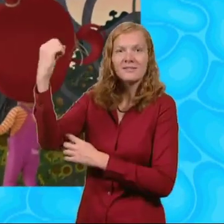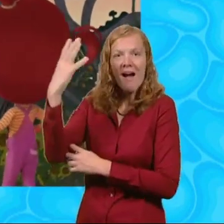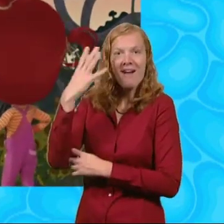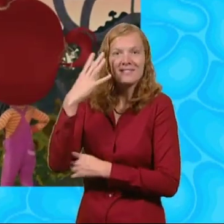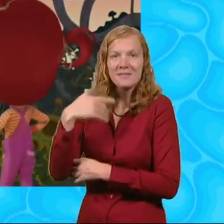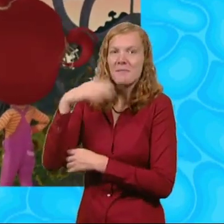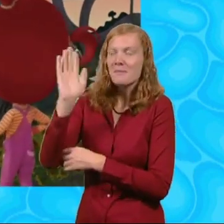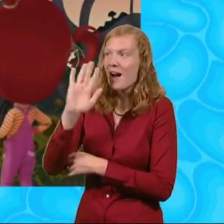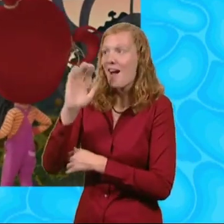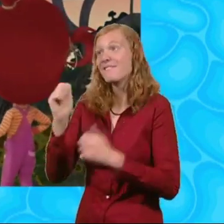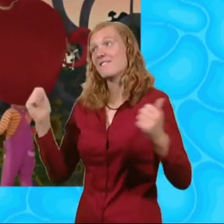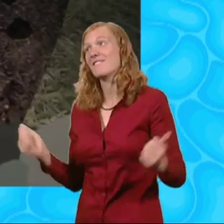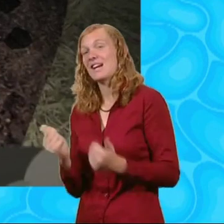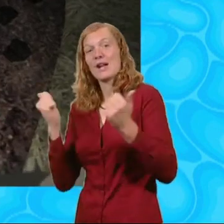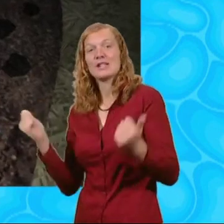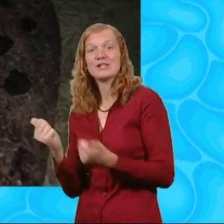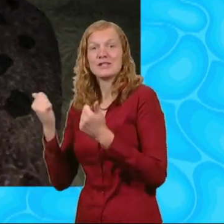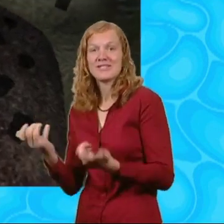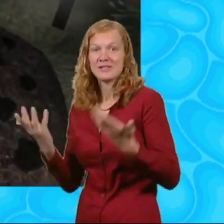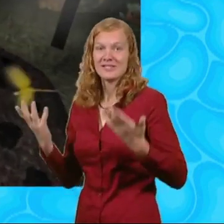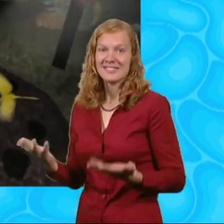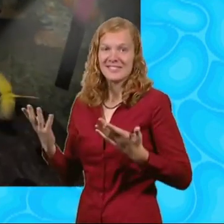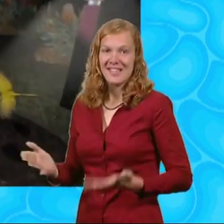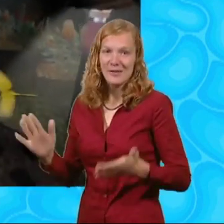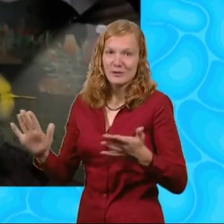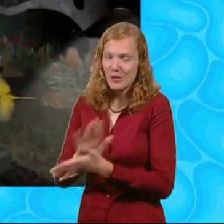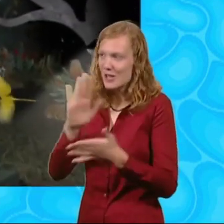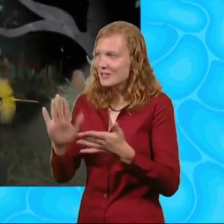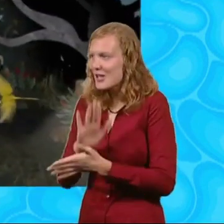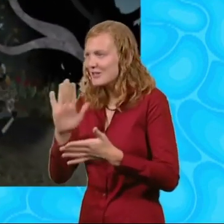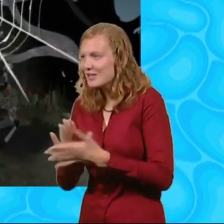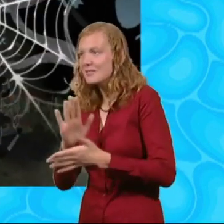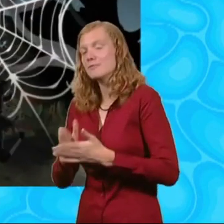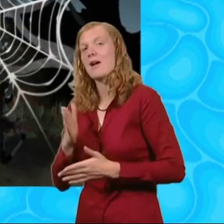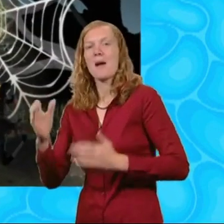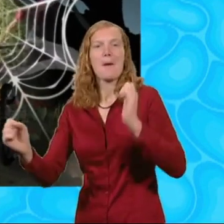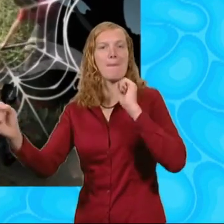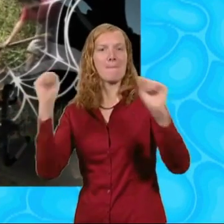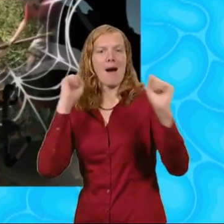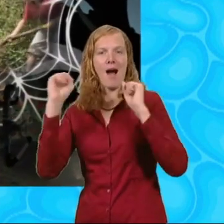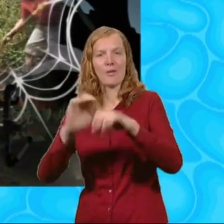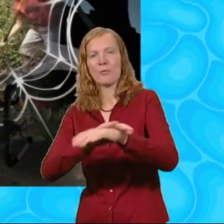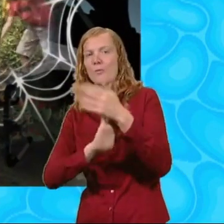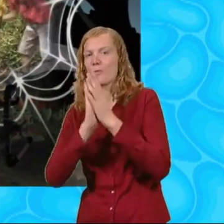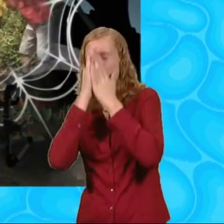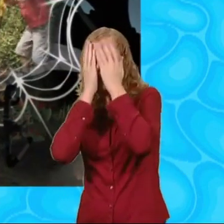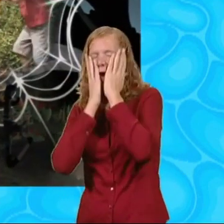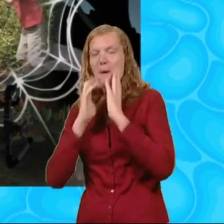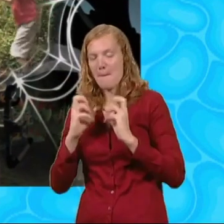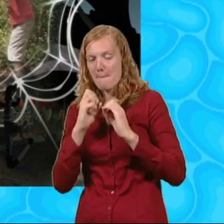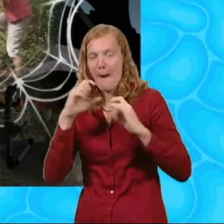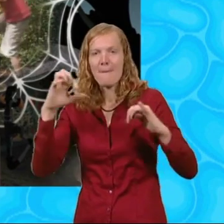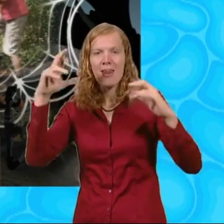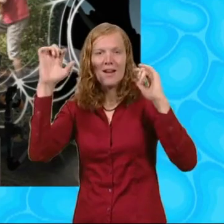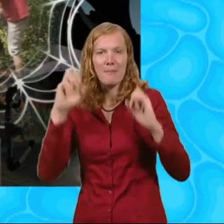farewell the sun Away with the day's dirt I'll wash it